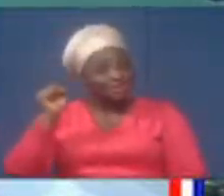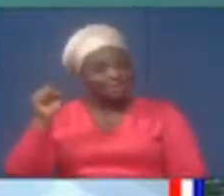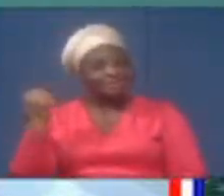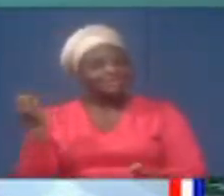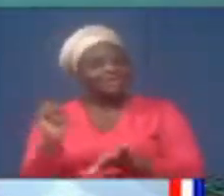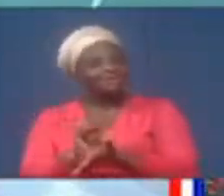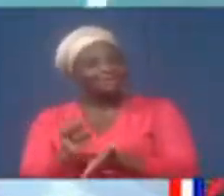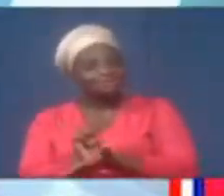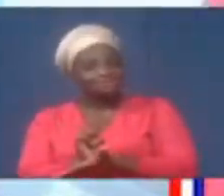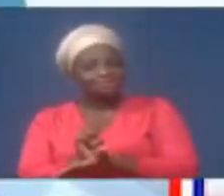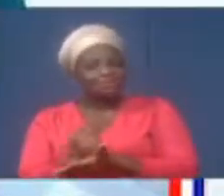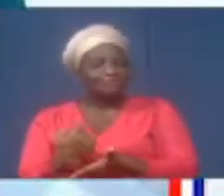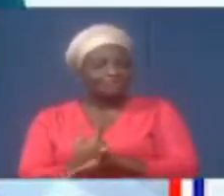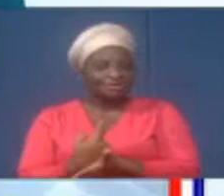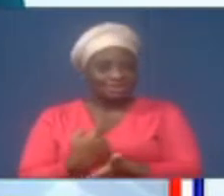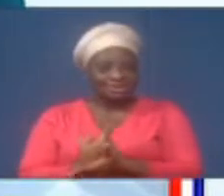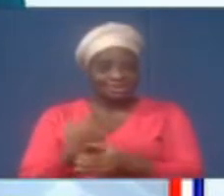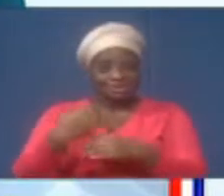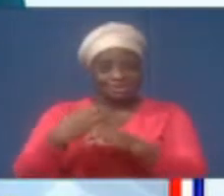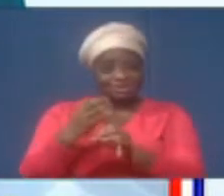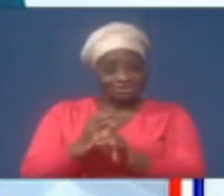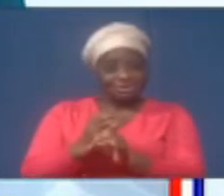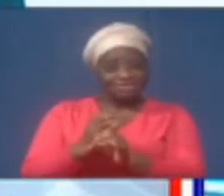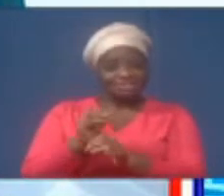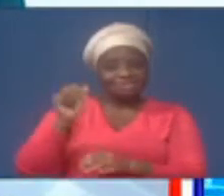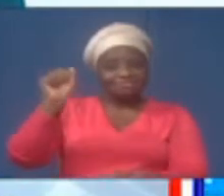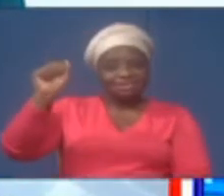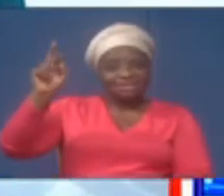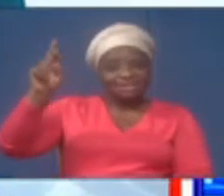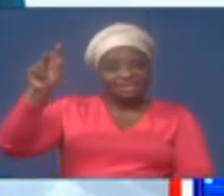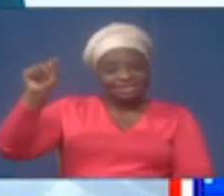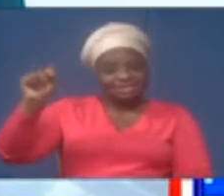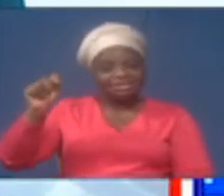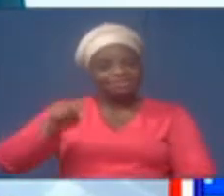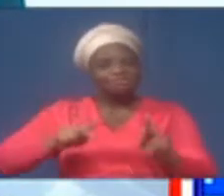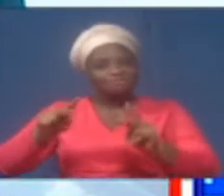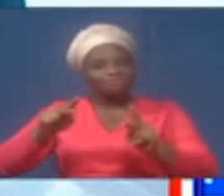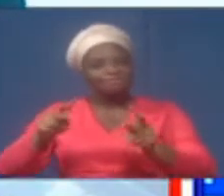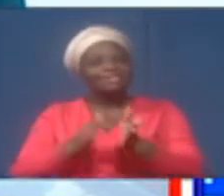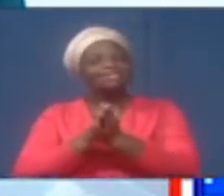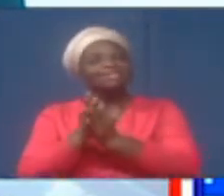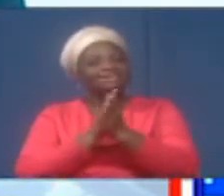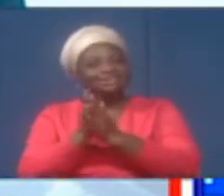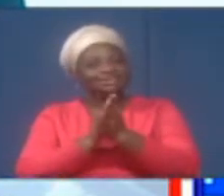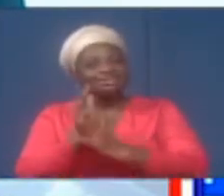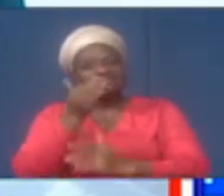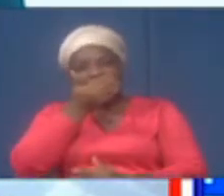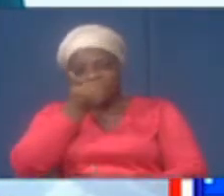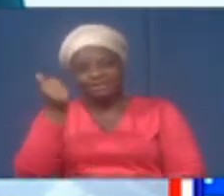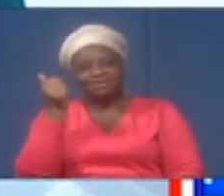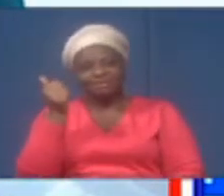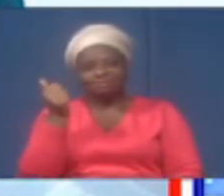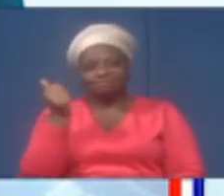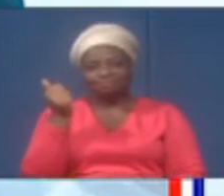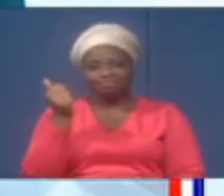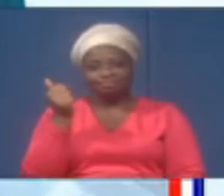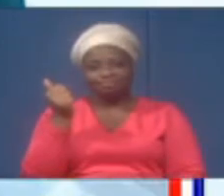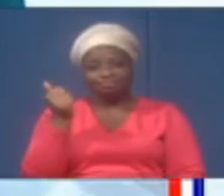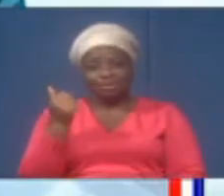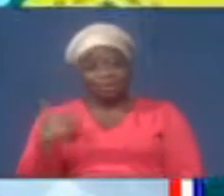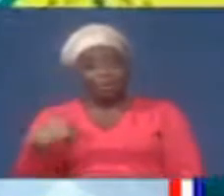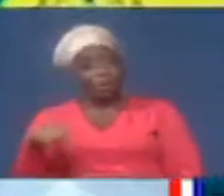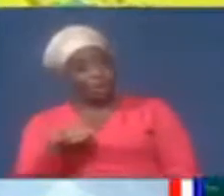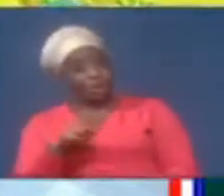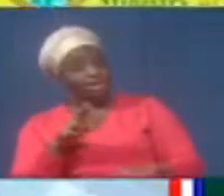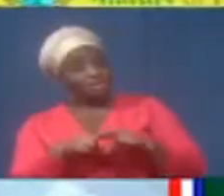economy of Ghana. Creative art people, we deserve better, we deserve the best, and where I